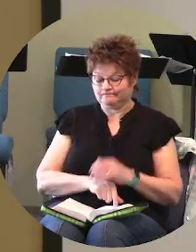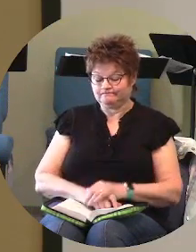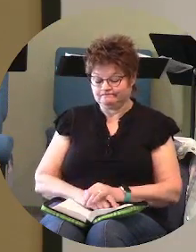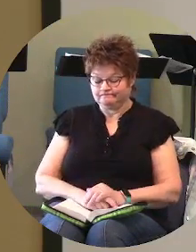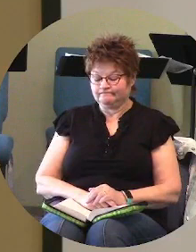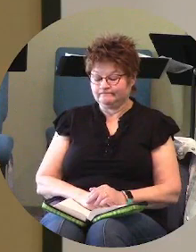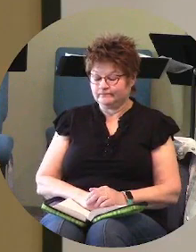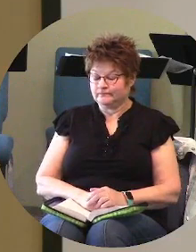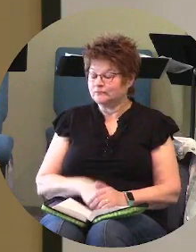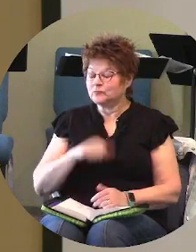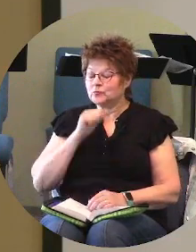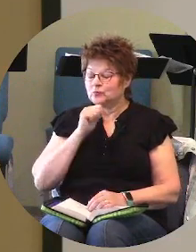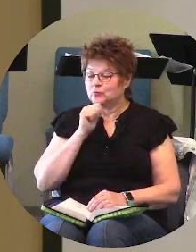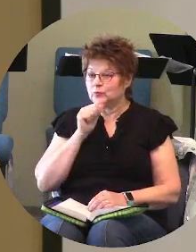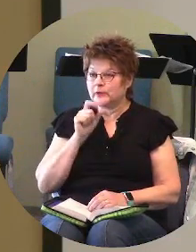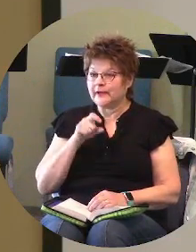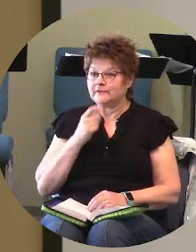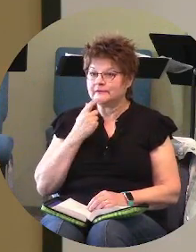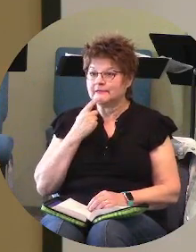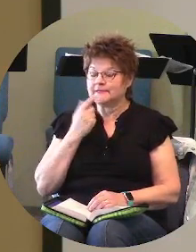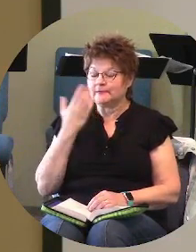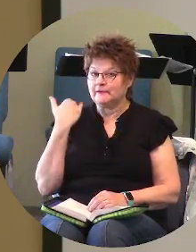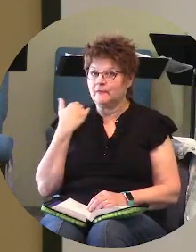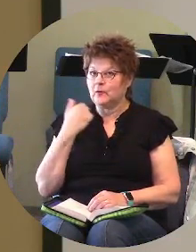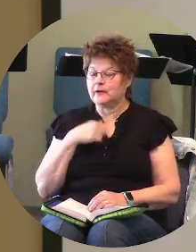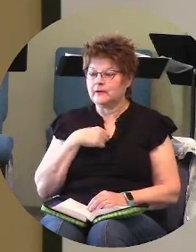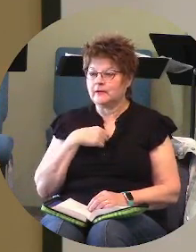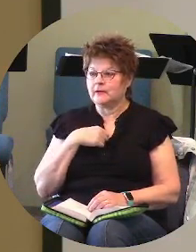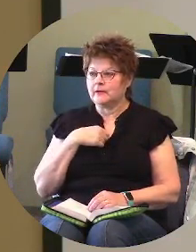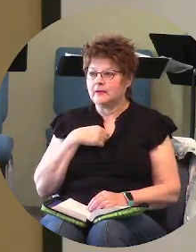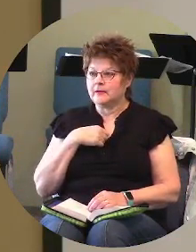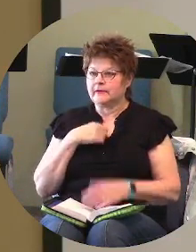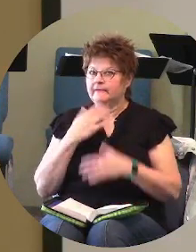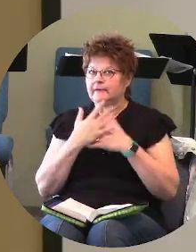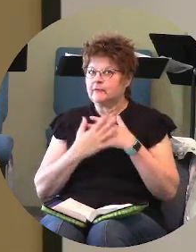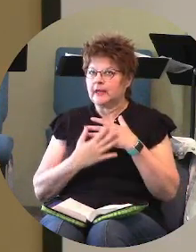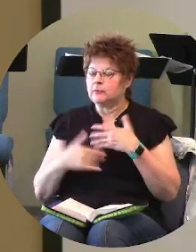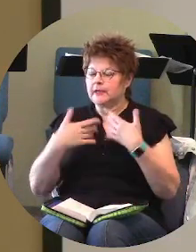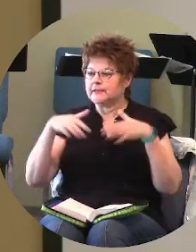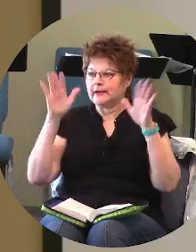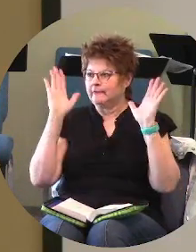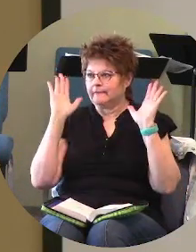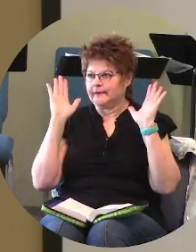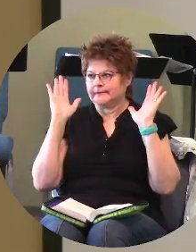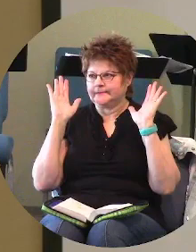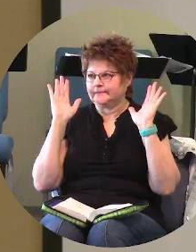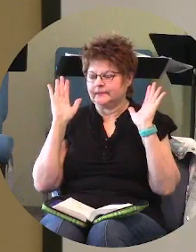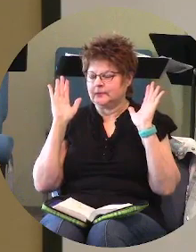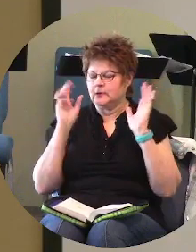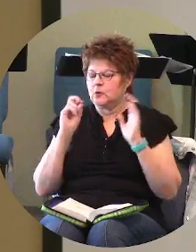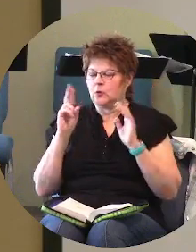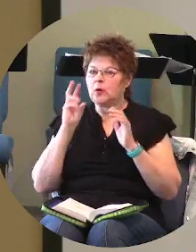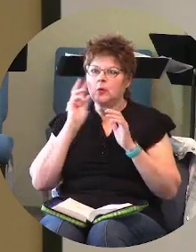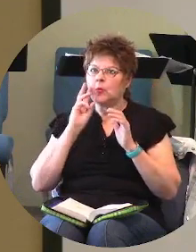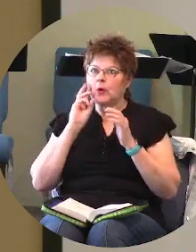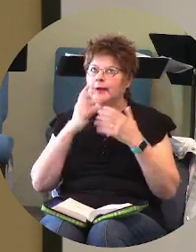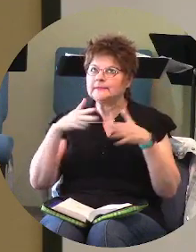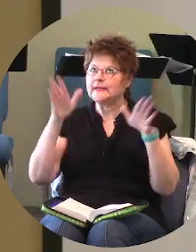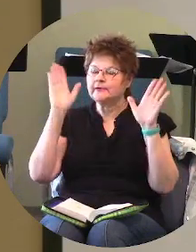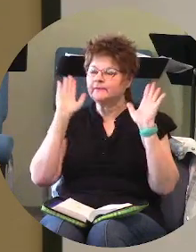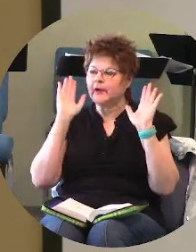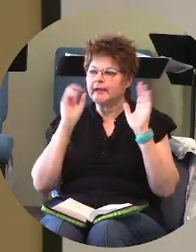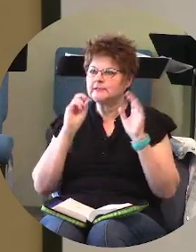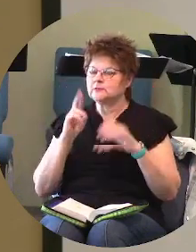that we don't have to as i said earlier don't have to give blood sacrifices or wine sacrifices or